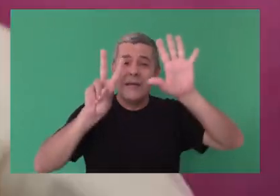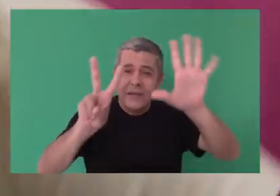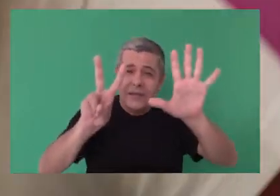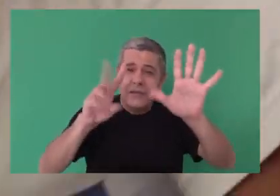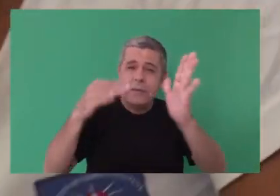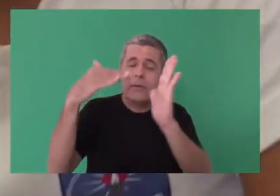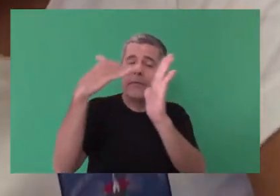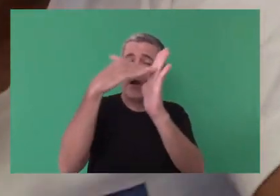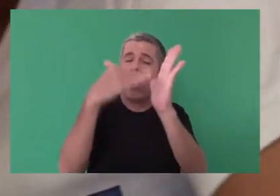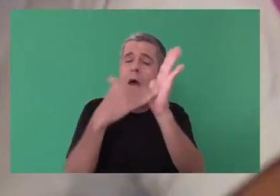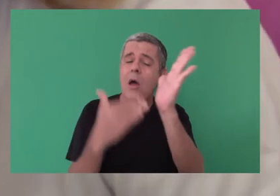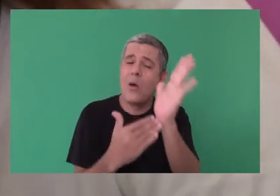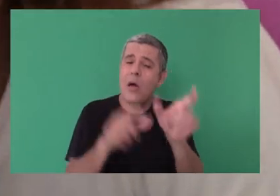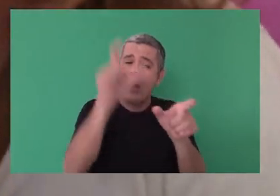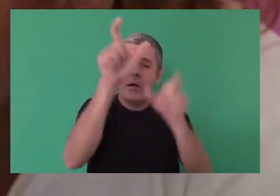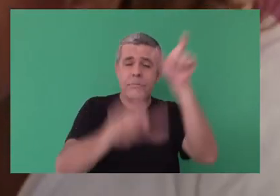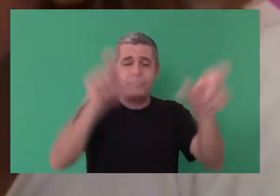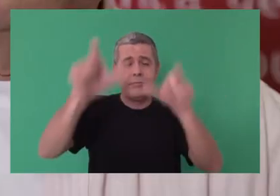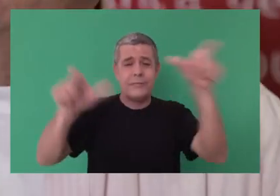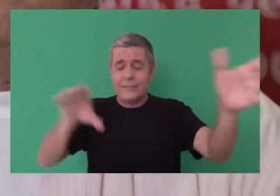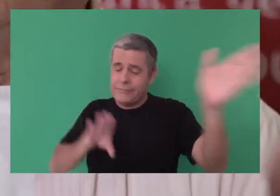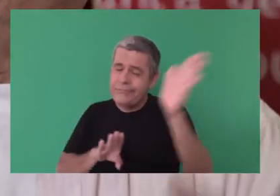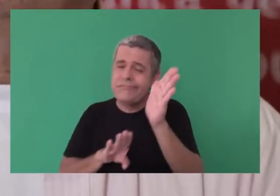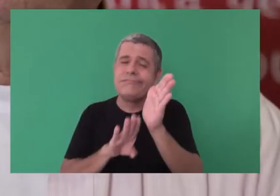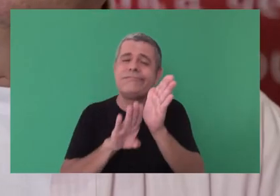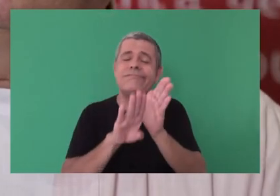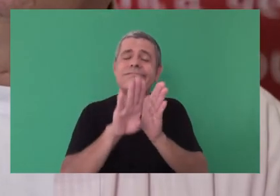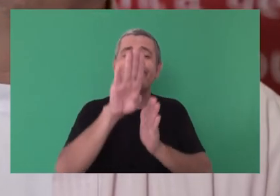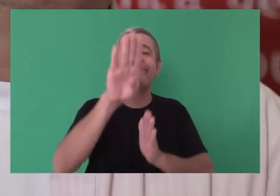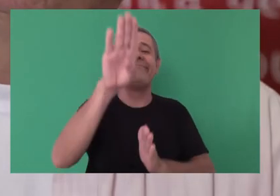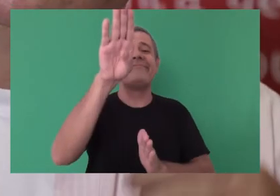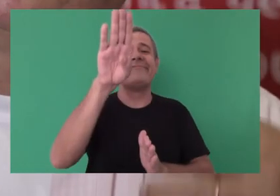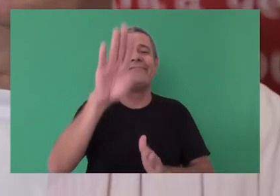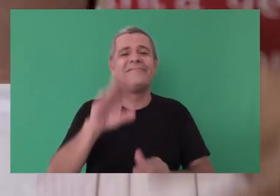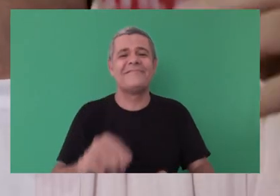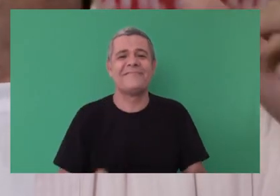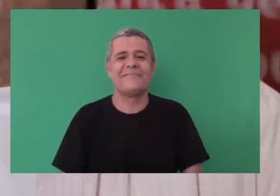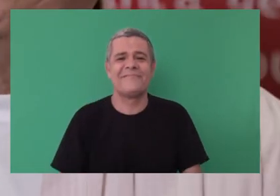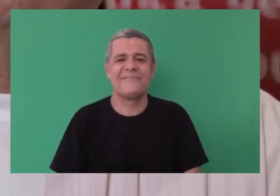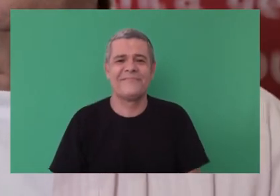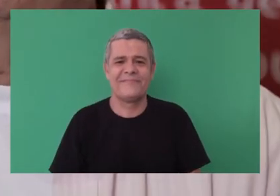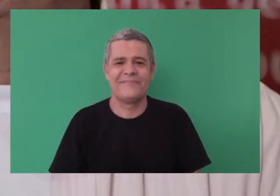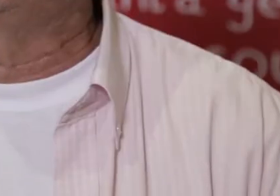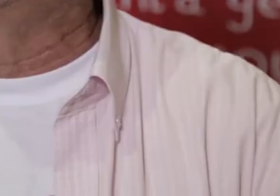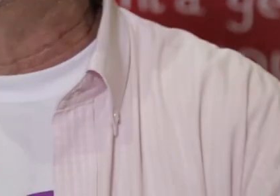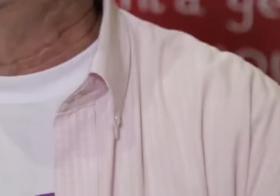that's how mankind will be able to absorb the 7 billion talented people we have on the planet.